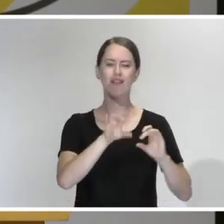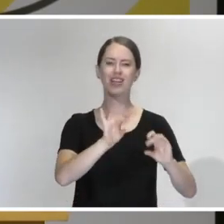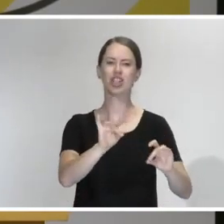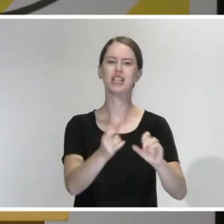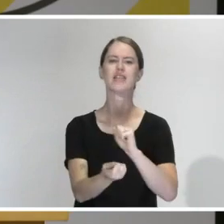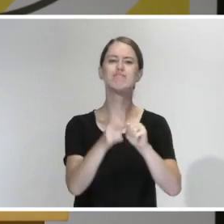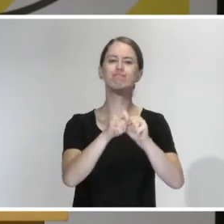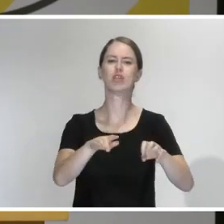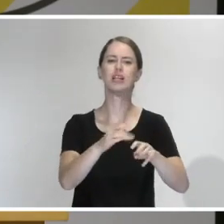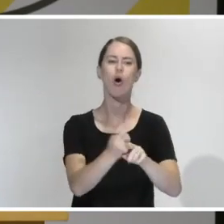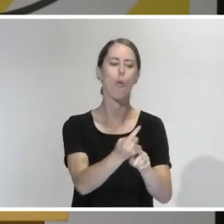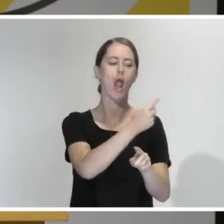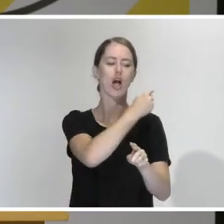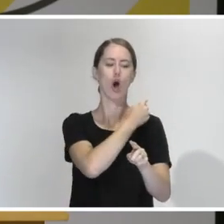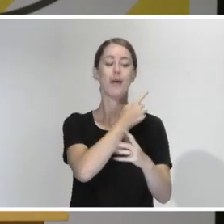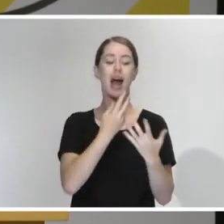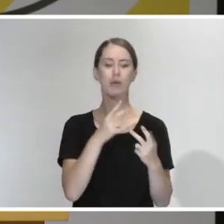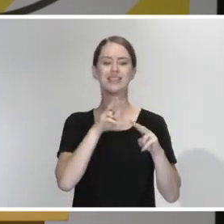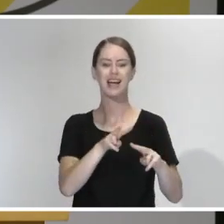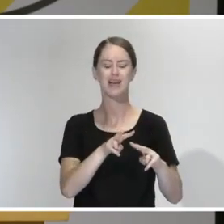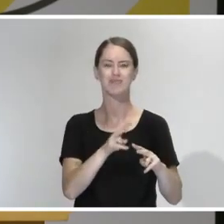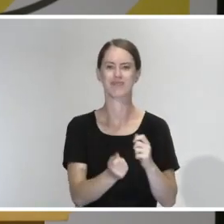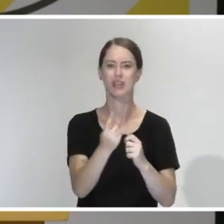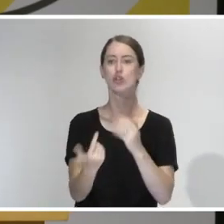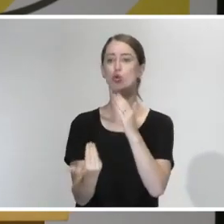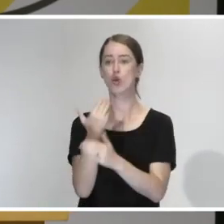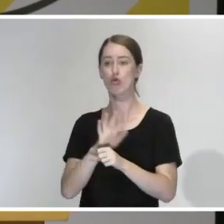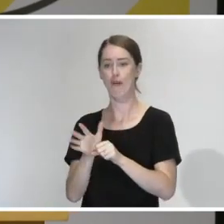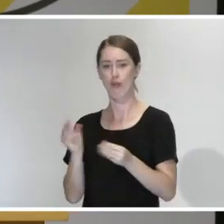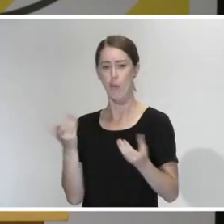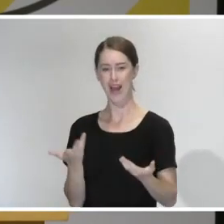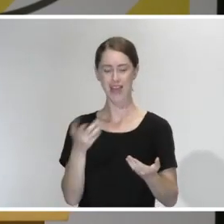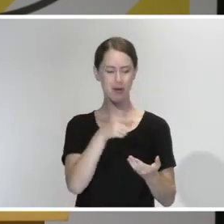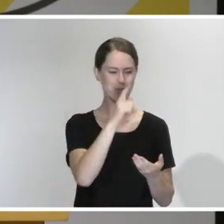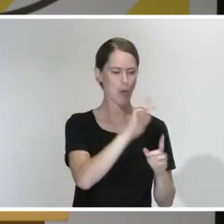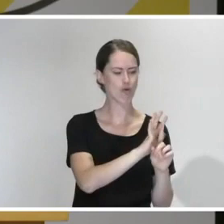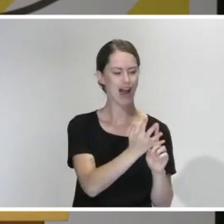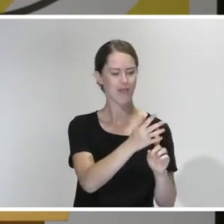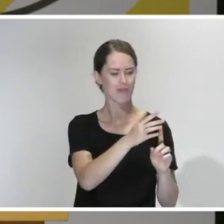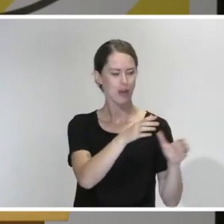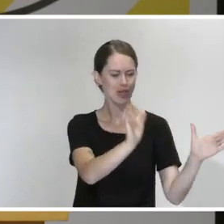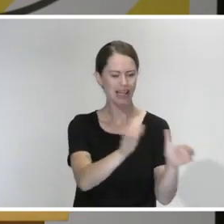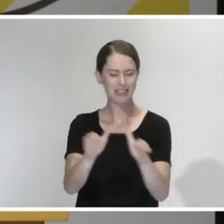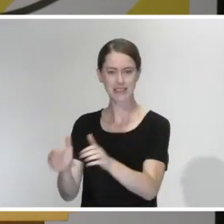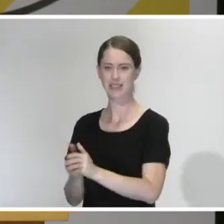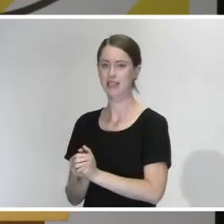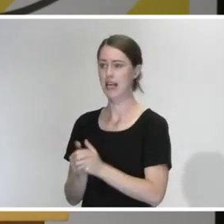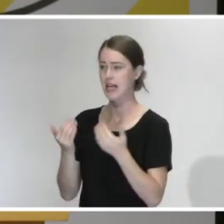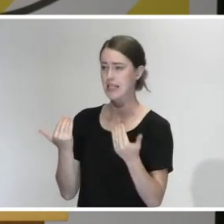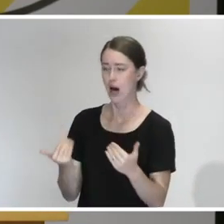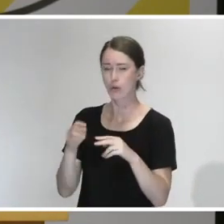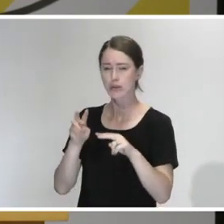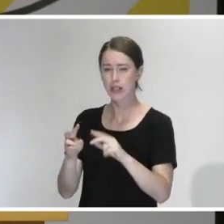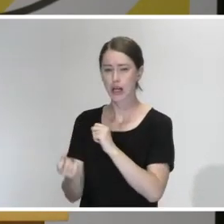So that's also important to know that quite a lot of our new cases are coming from those close contacts, and we're not seeing very many now from